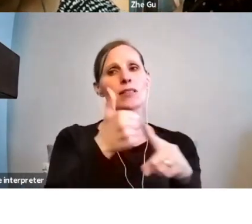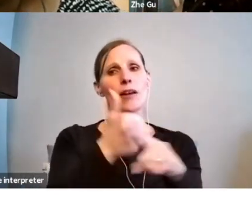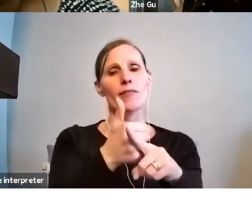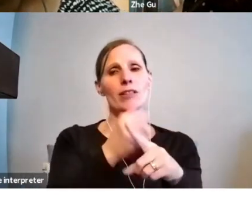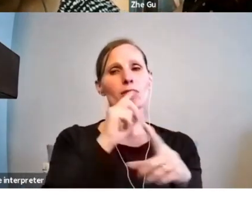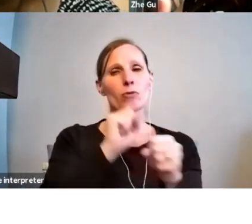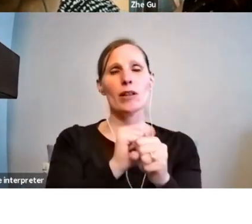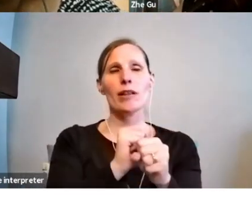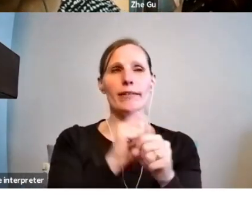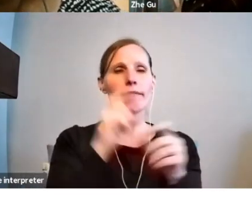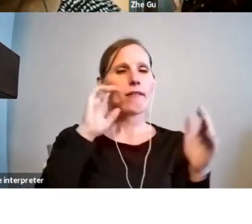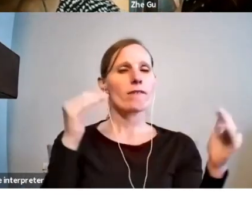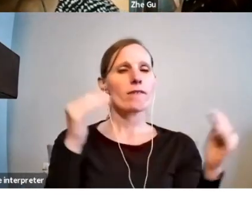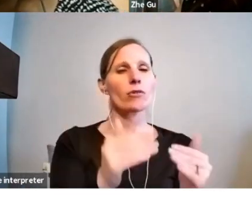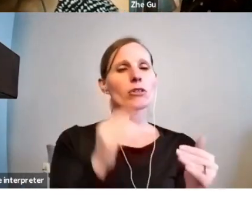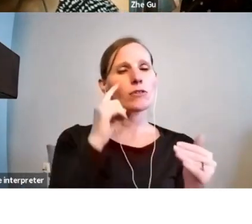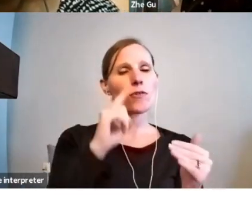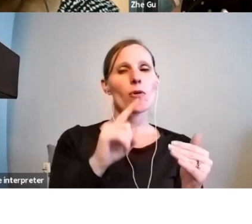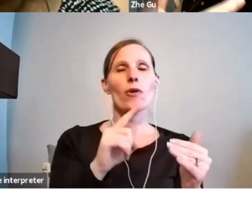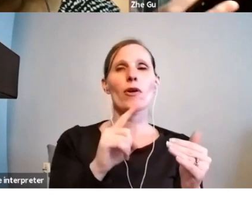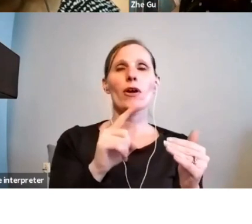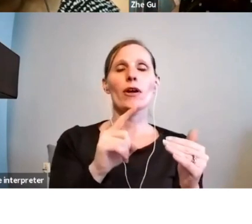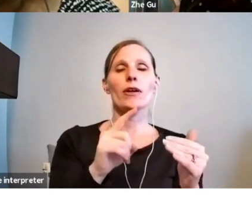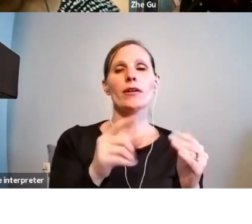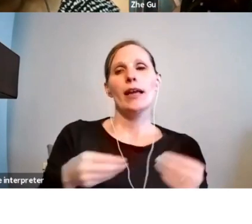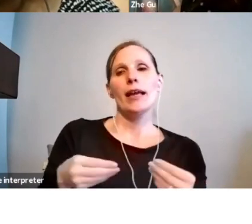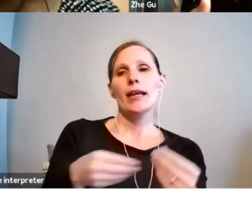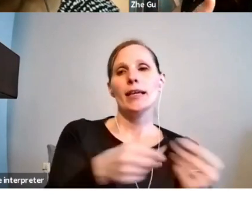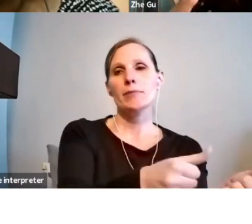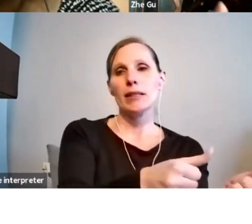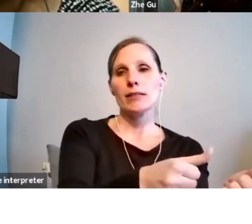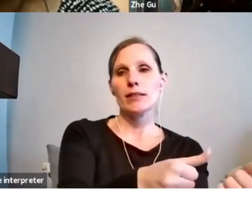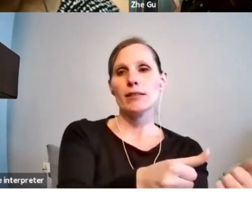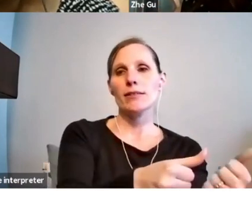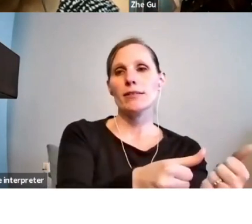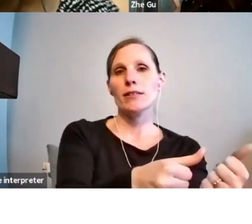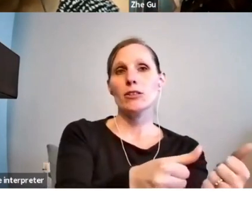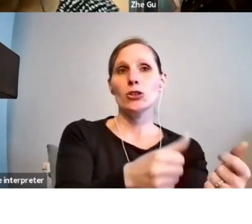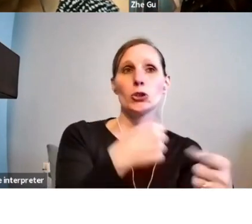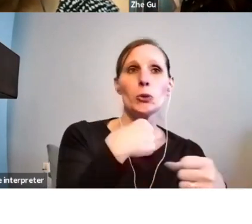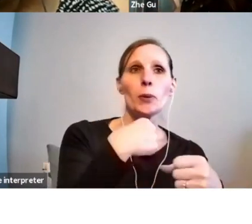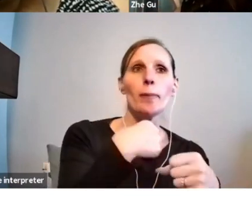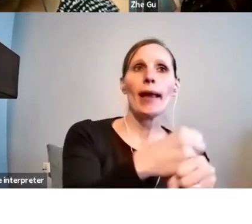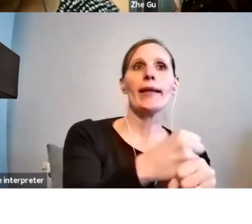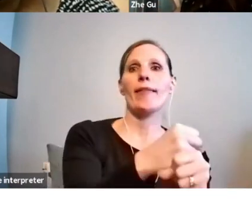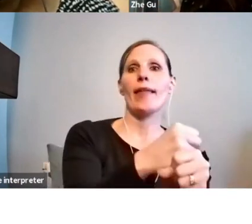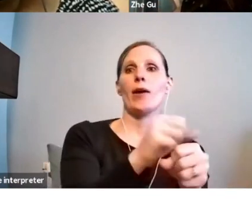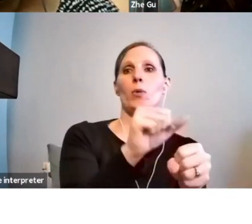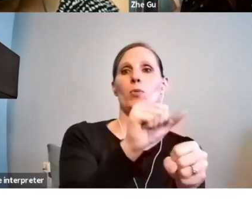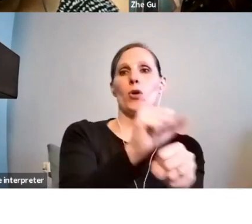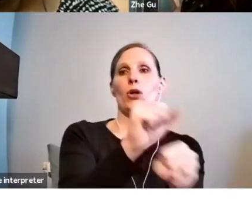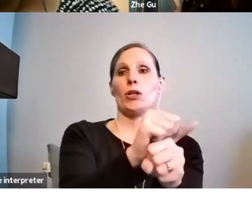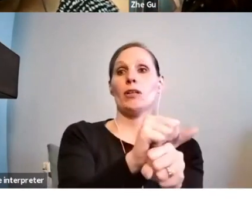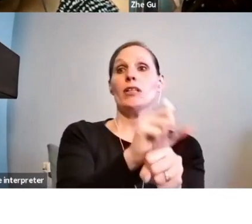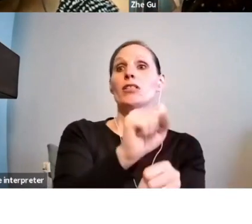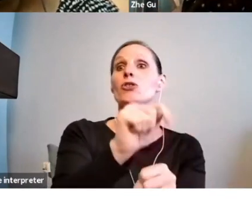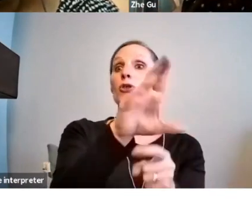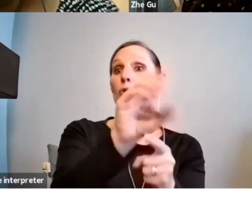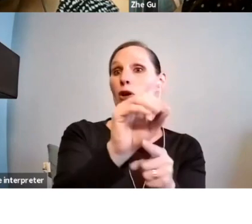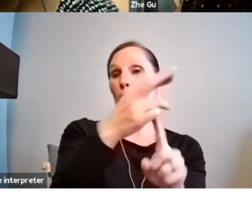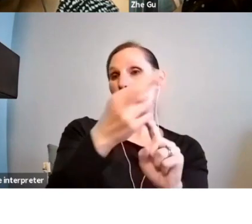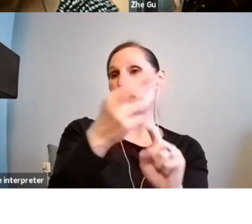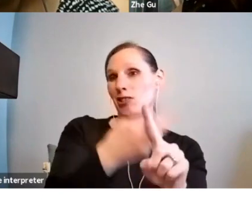expenses that an artist may need to make the work. So studio rental is, um, absolutely eligible